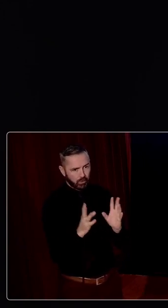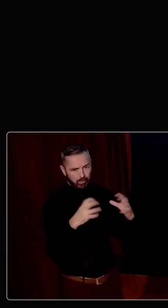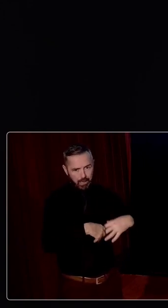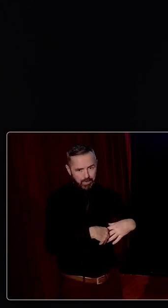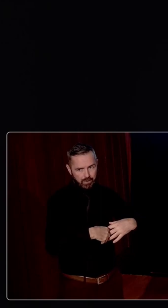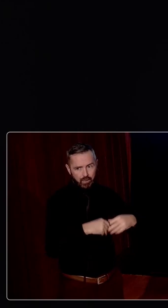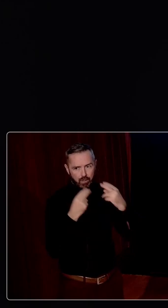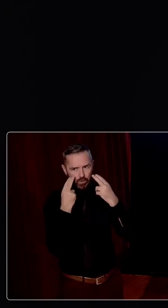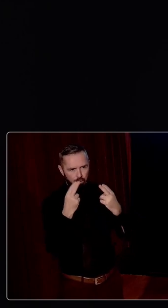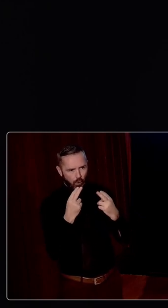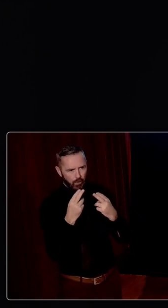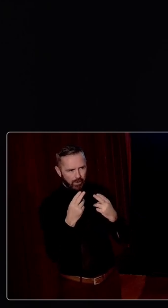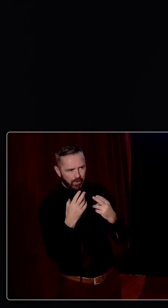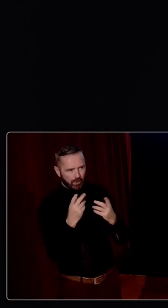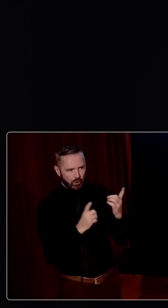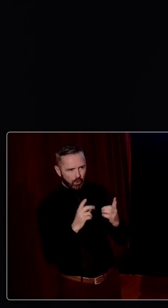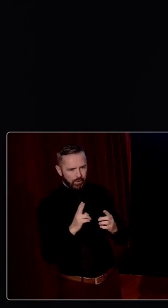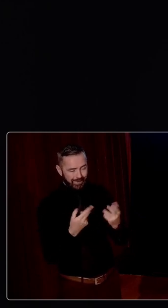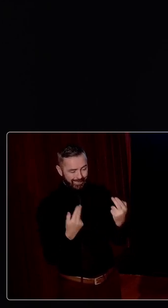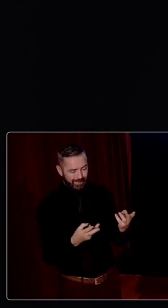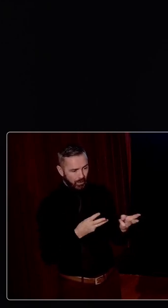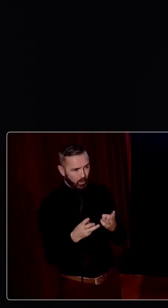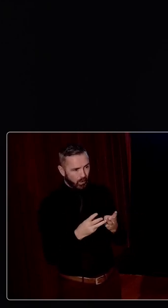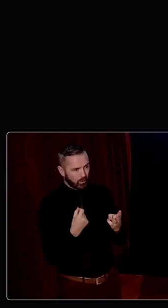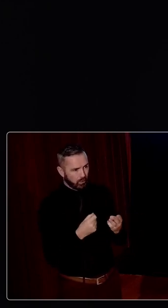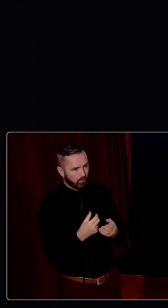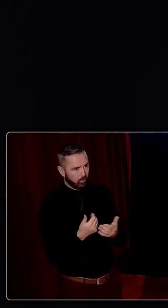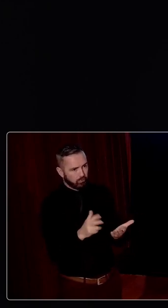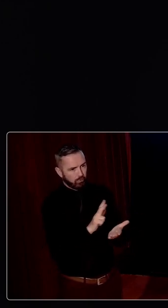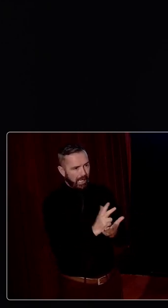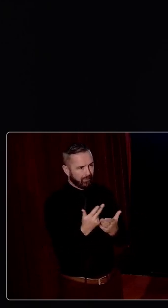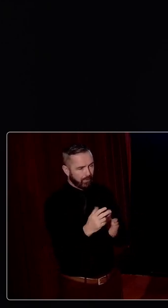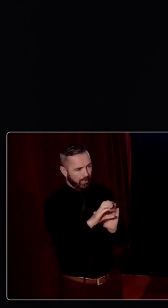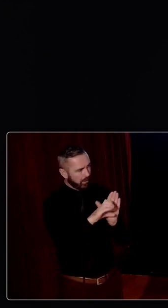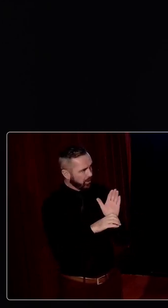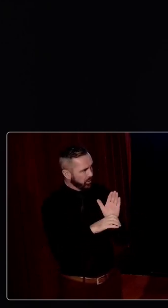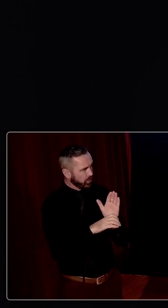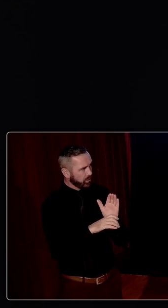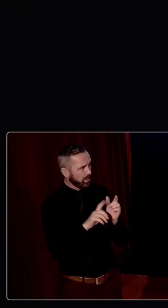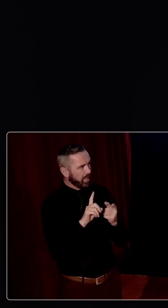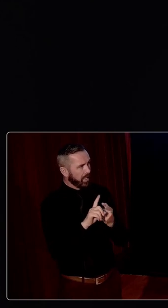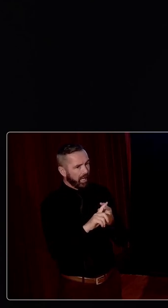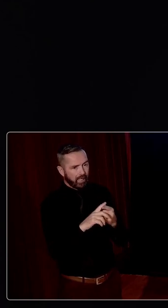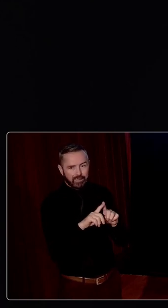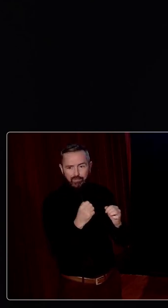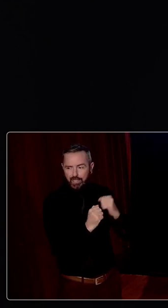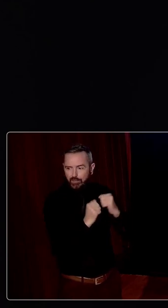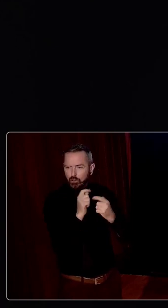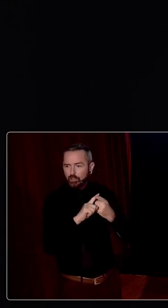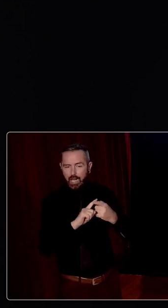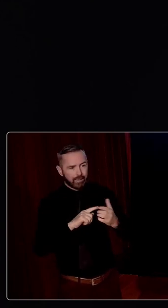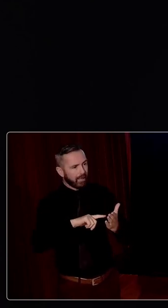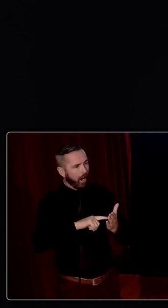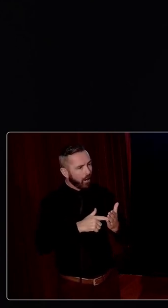circumstances, undertaking the necessary work to frame and ratify a constitution and set and train the various infrastructures and